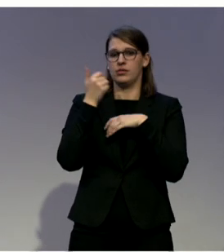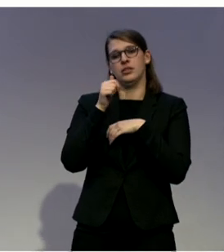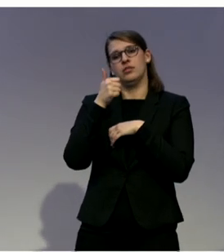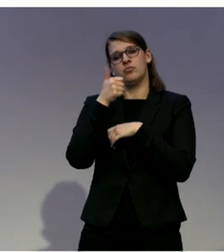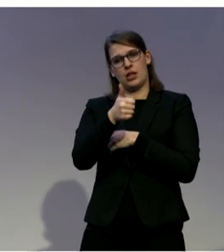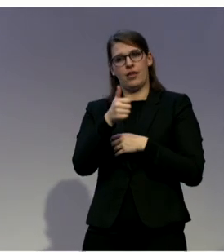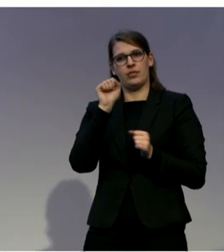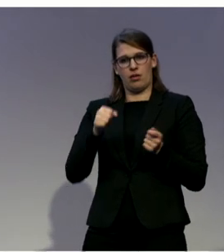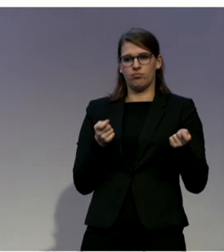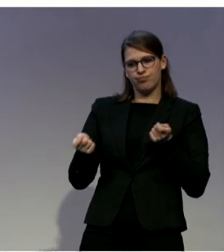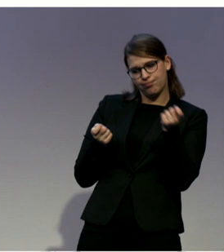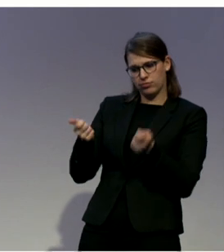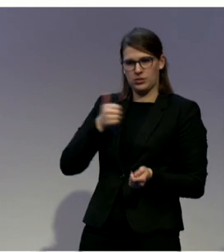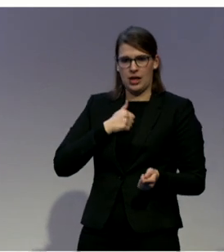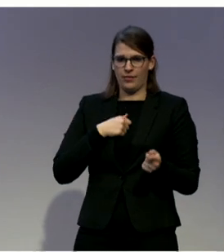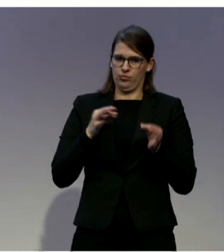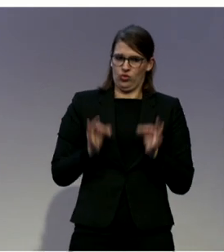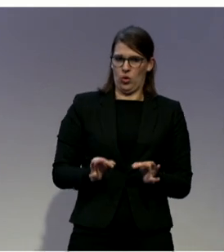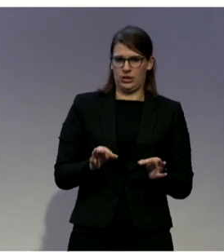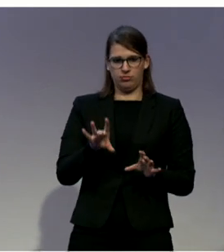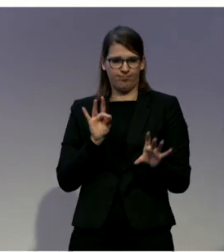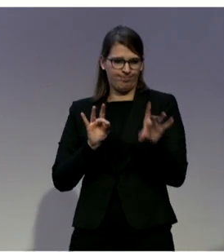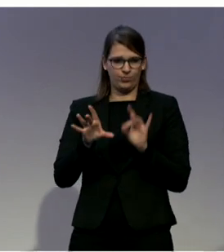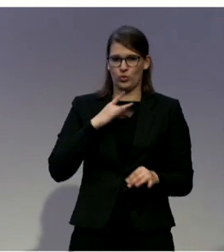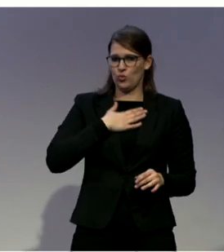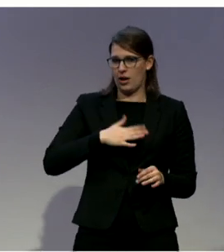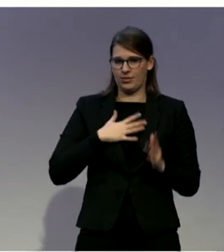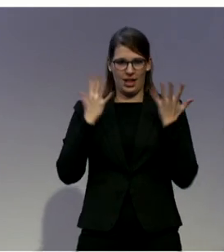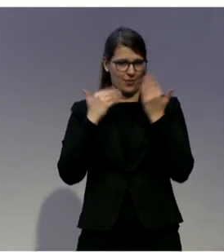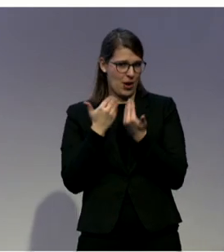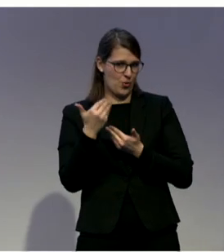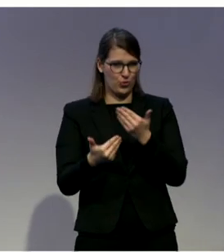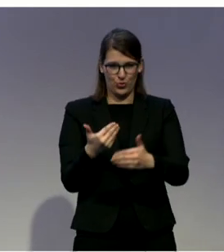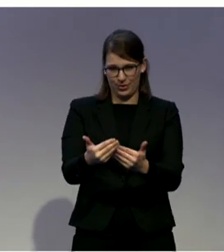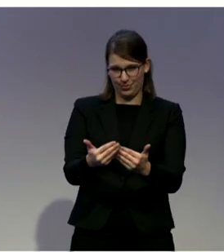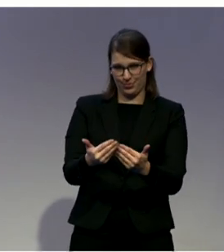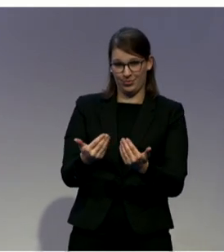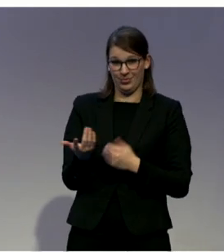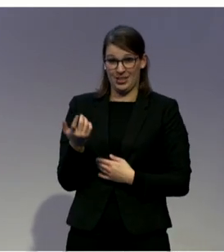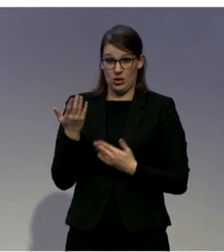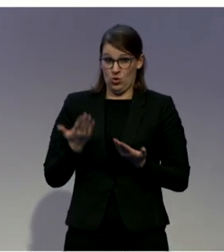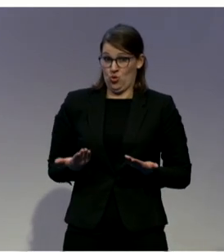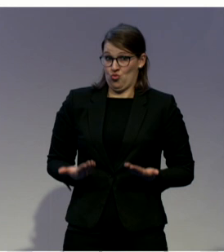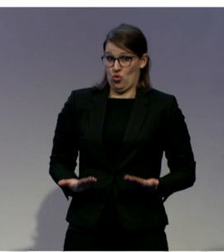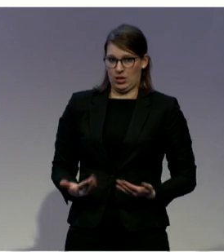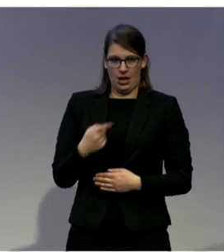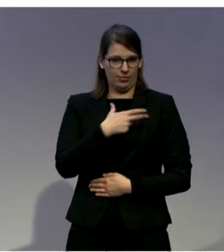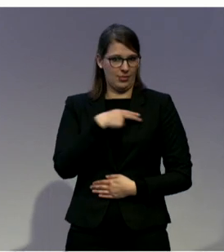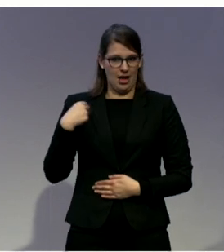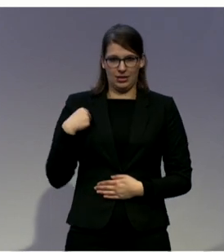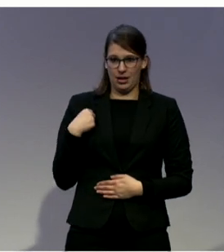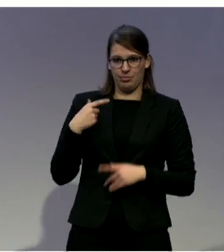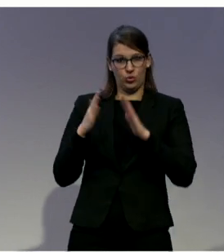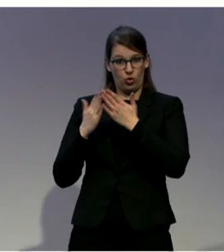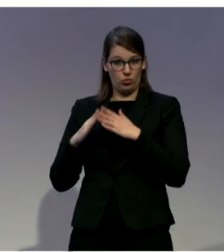So, today, people in supported housing in the community of Zagreb work